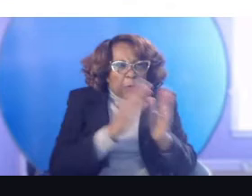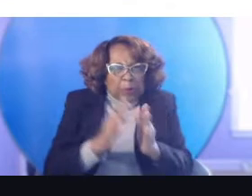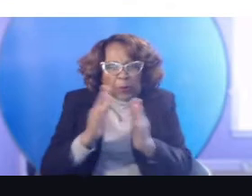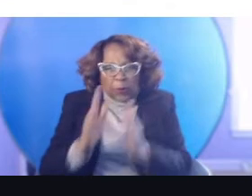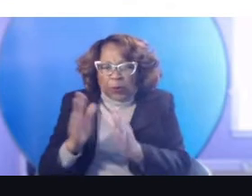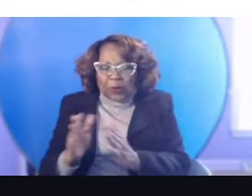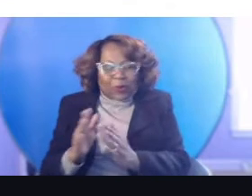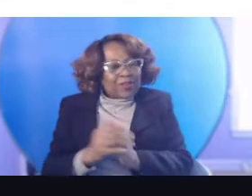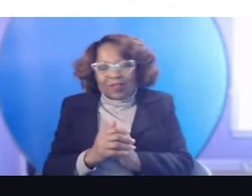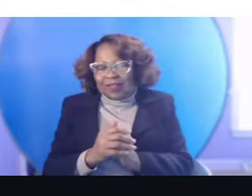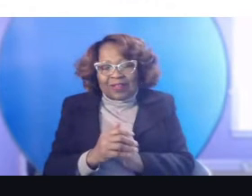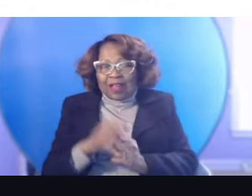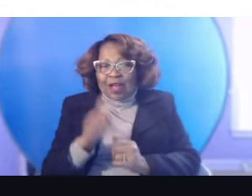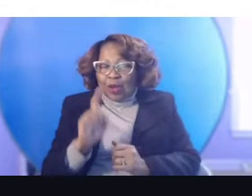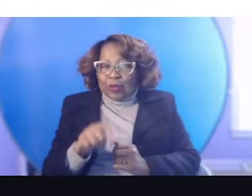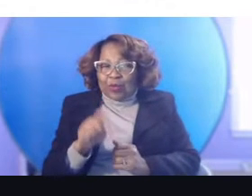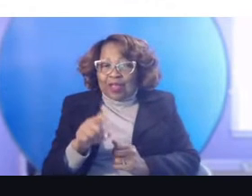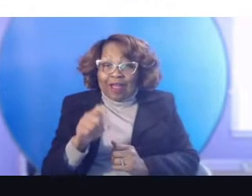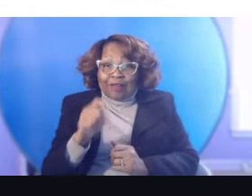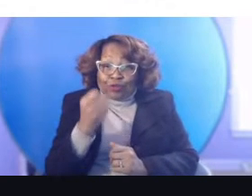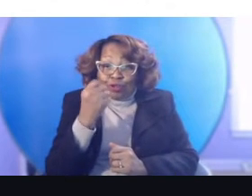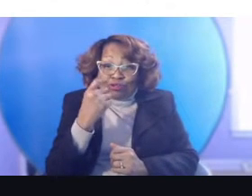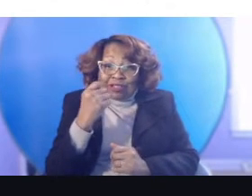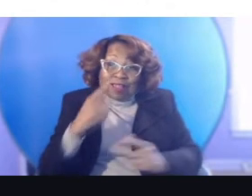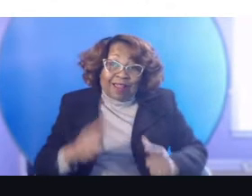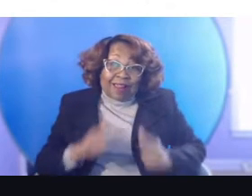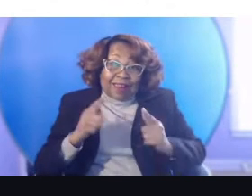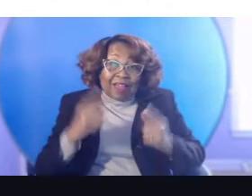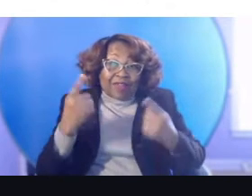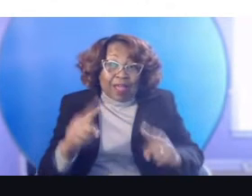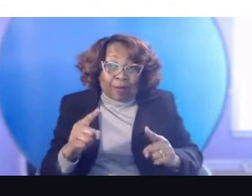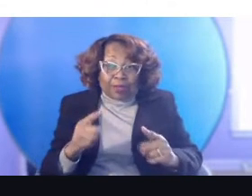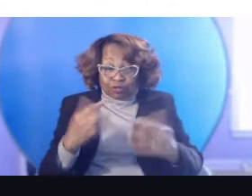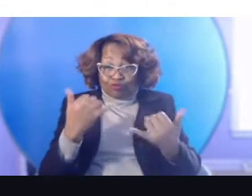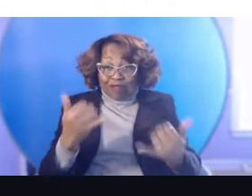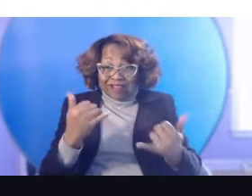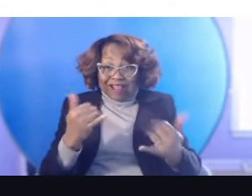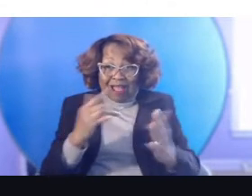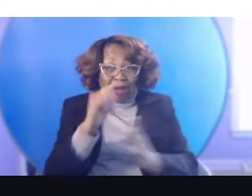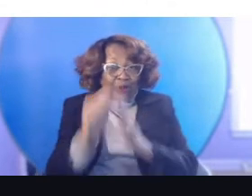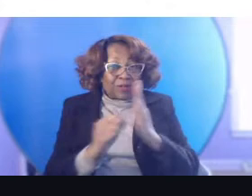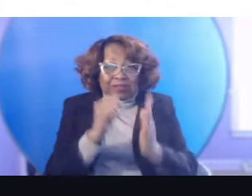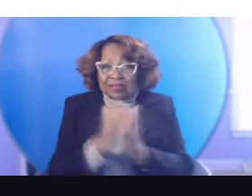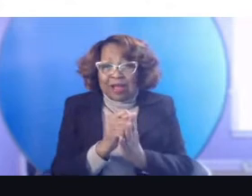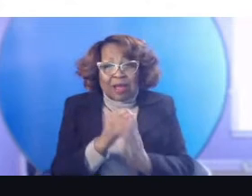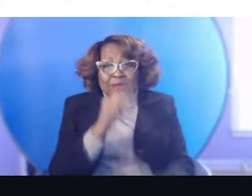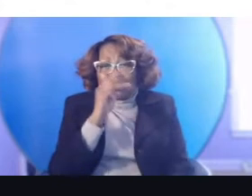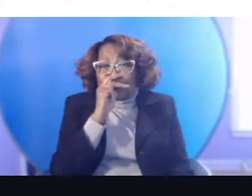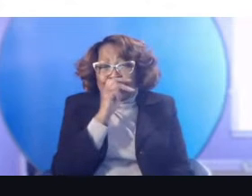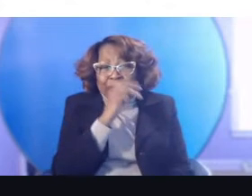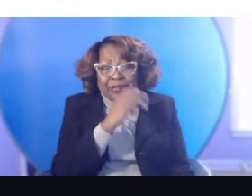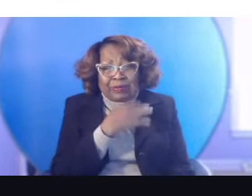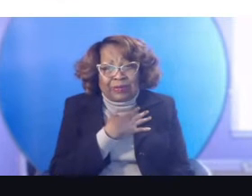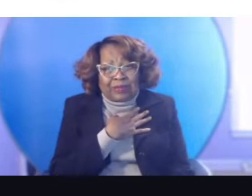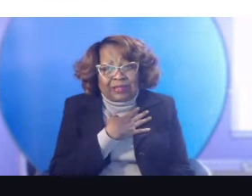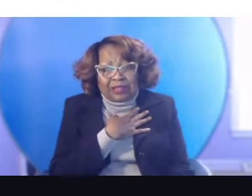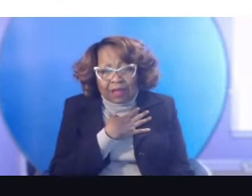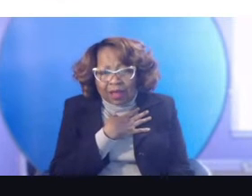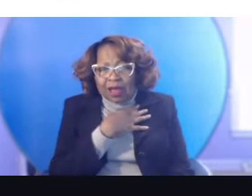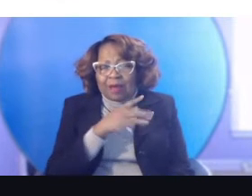also have to understand that life happens and we are in a weird space, uh, these days. And it is